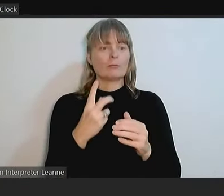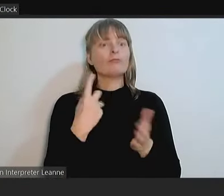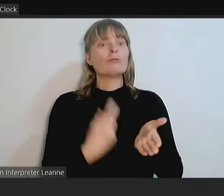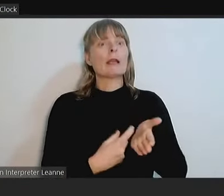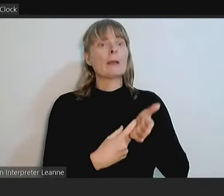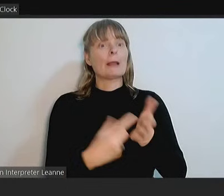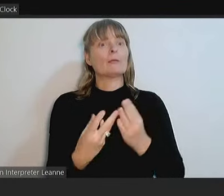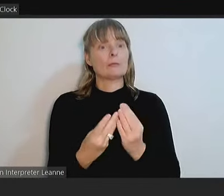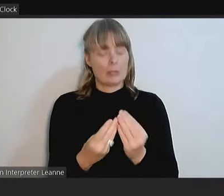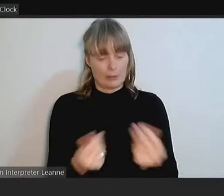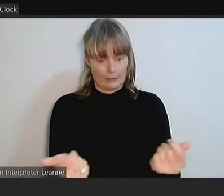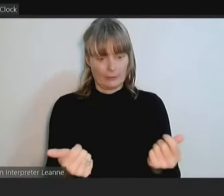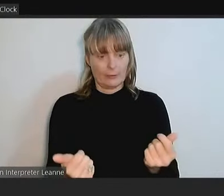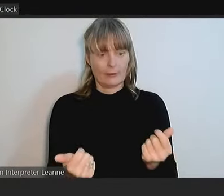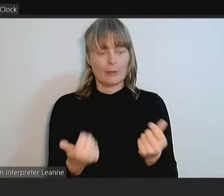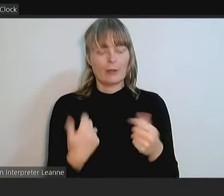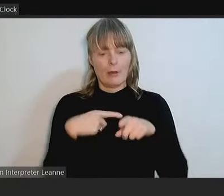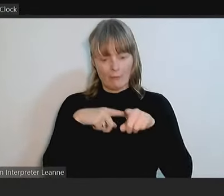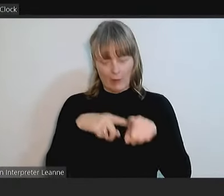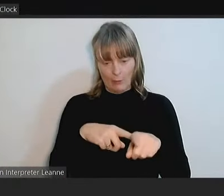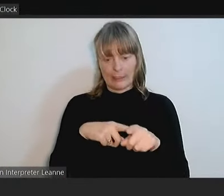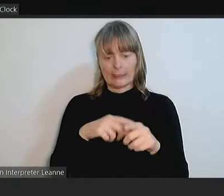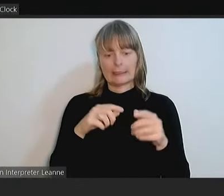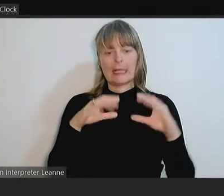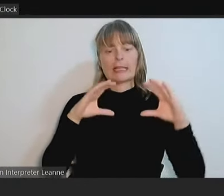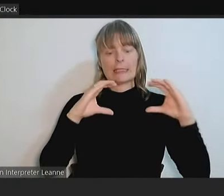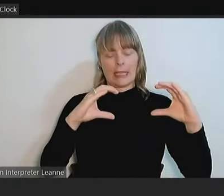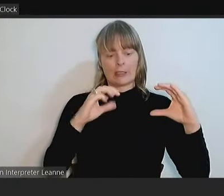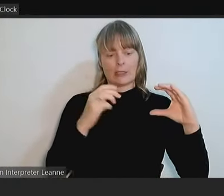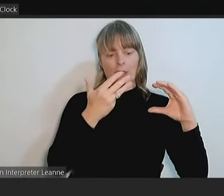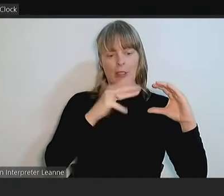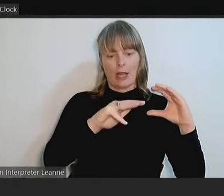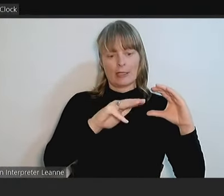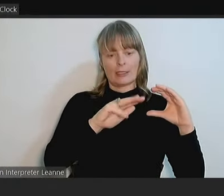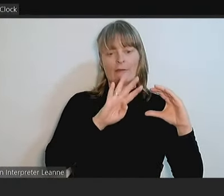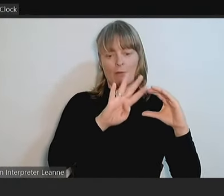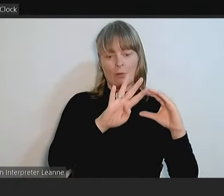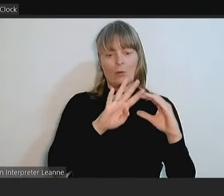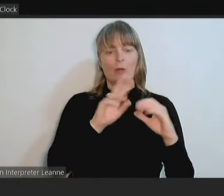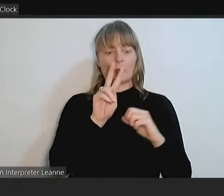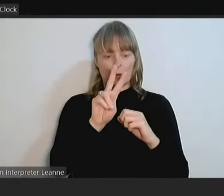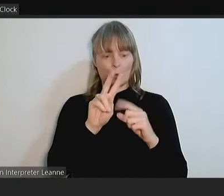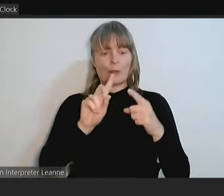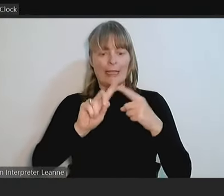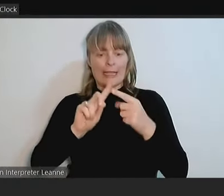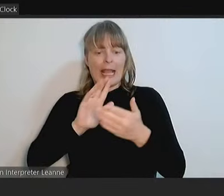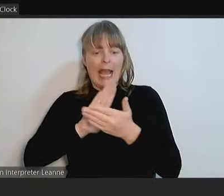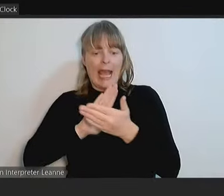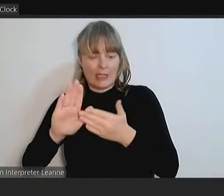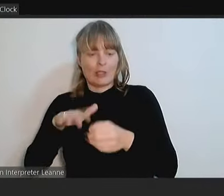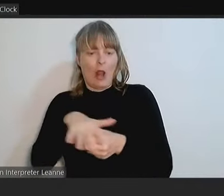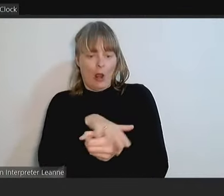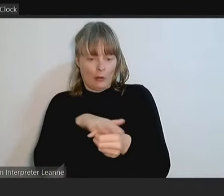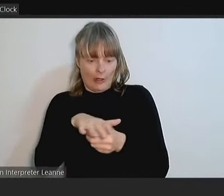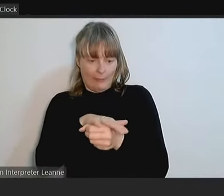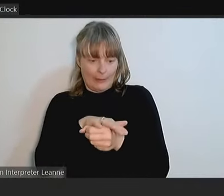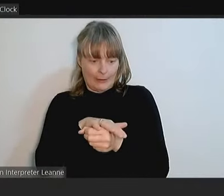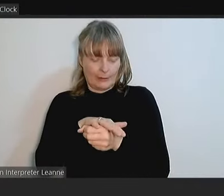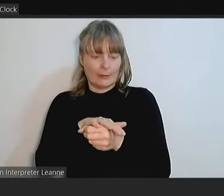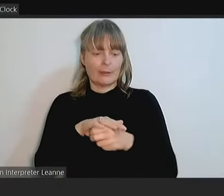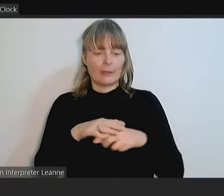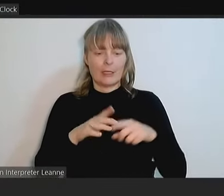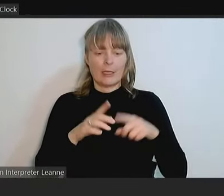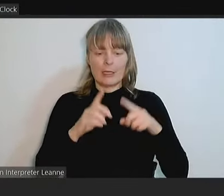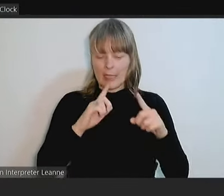that, in accordance with section 94 to E and H of the Local Government Act 2020, declares the rate and annual service